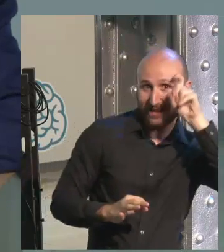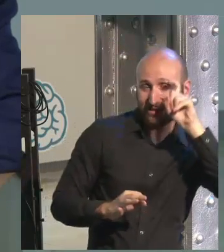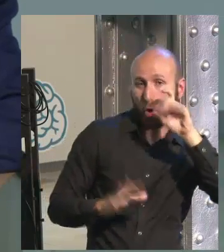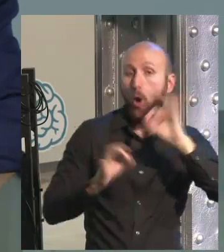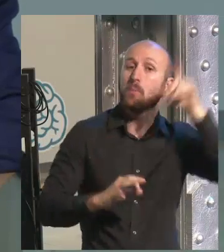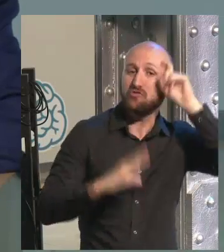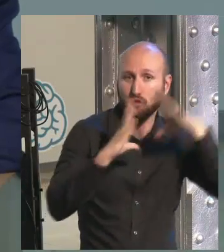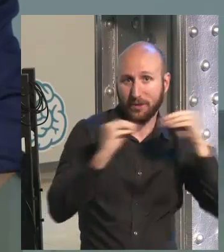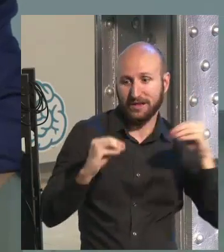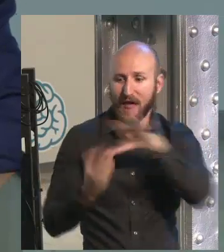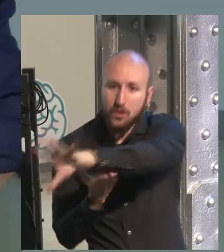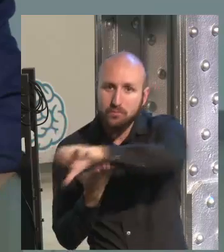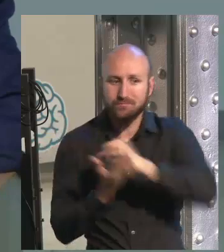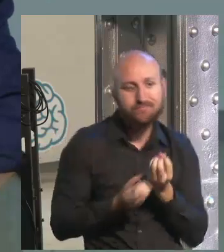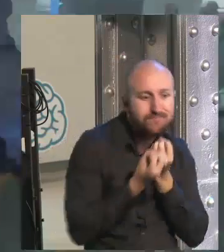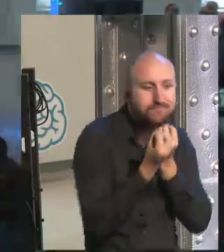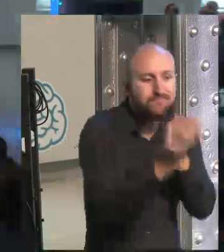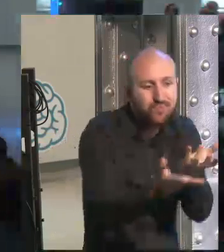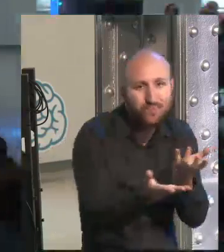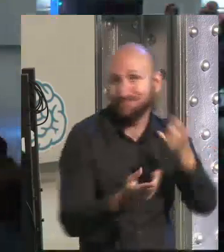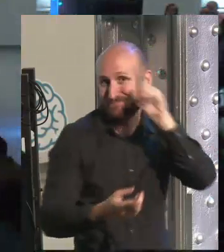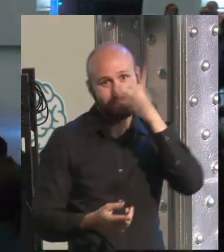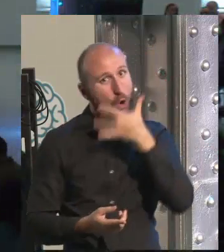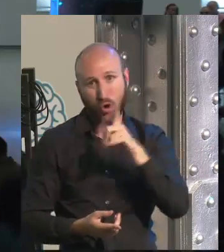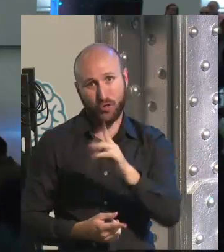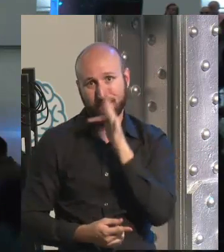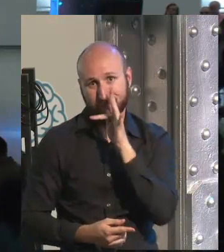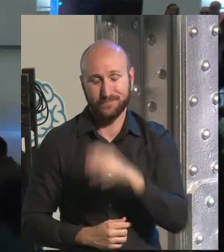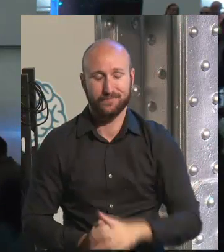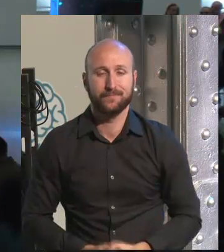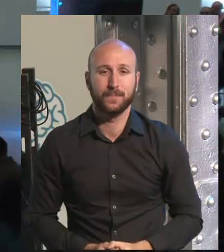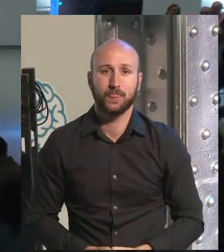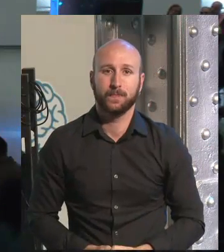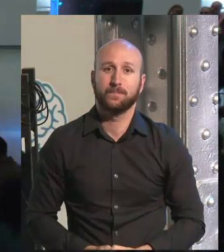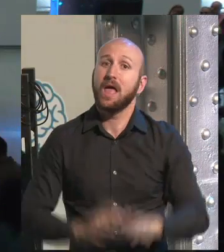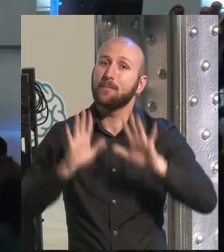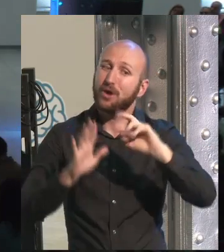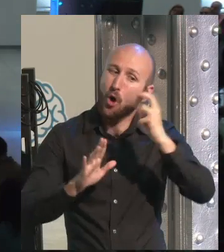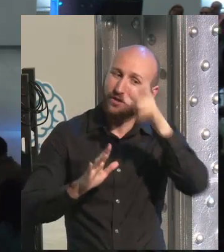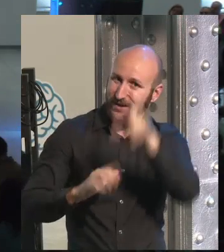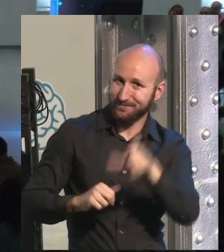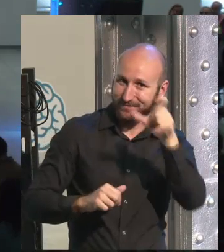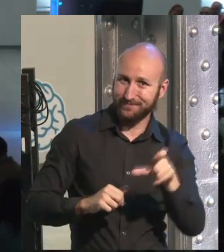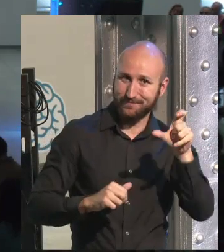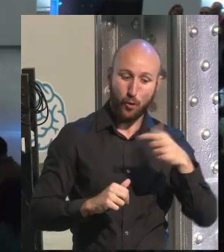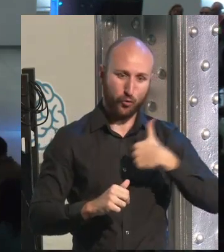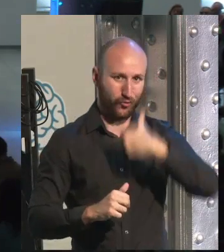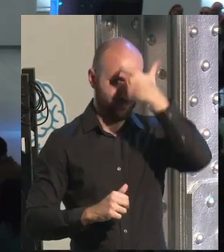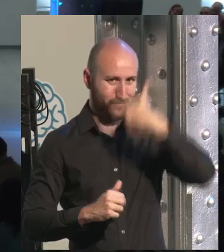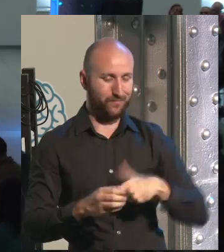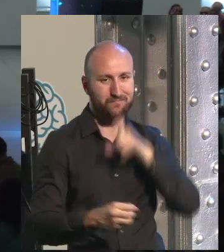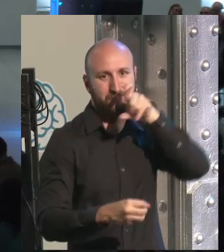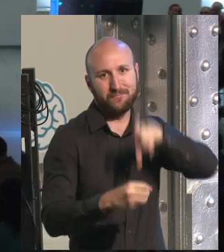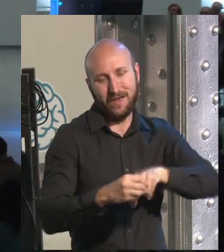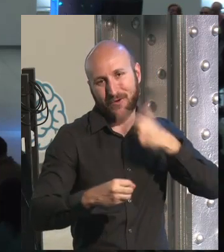neuroeducational preparation and a teacher providing this way of teaching. But